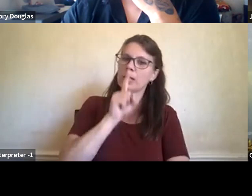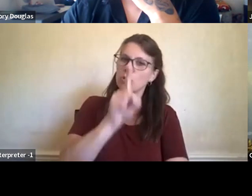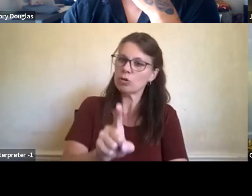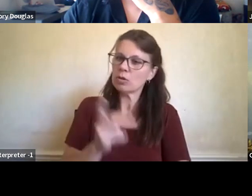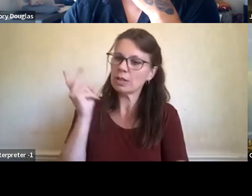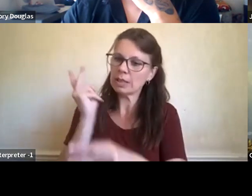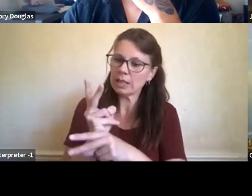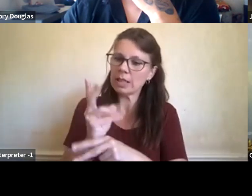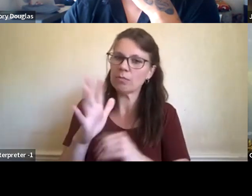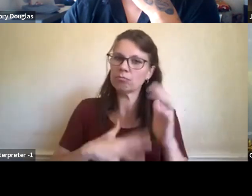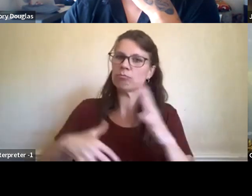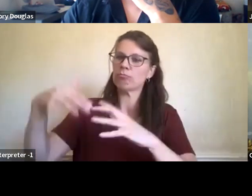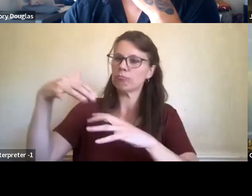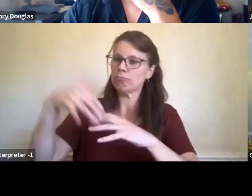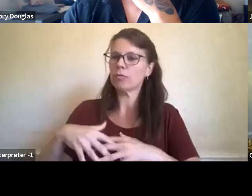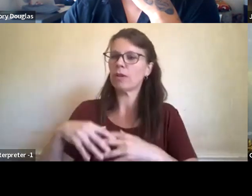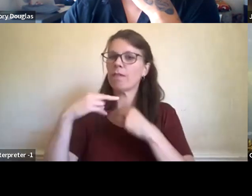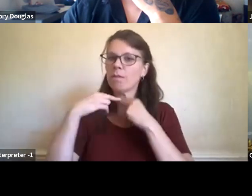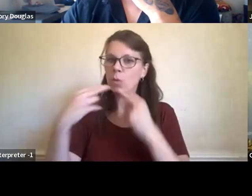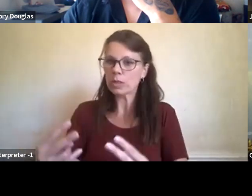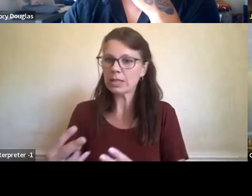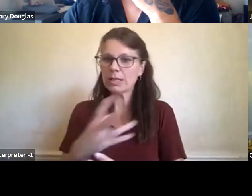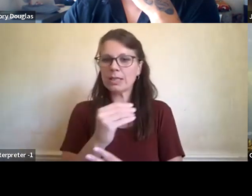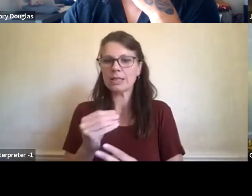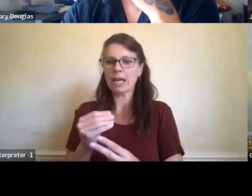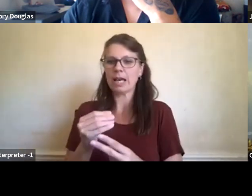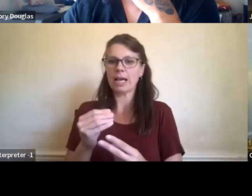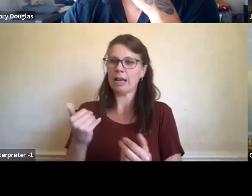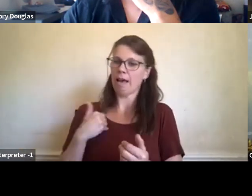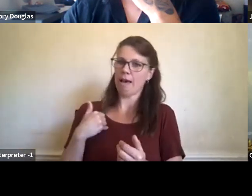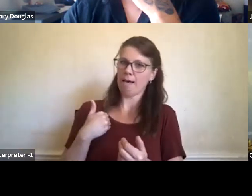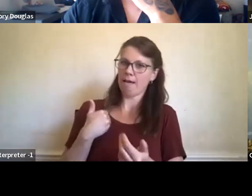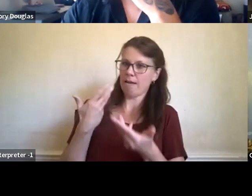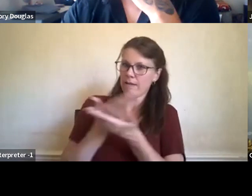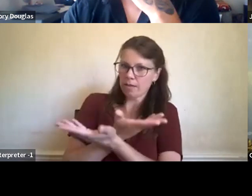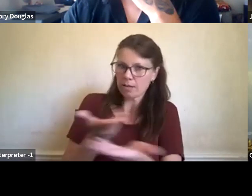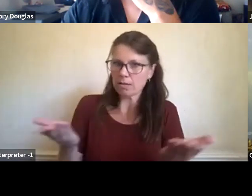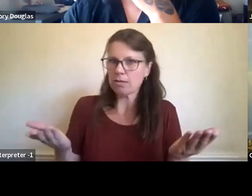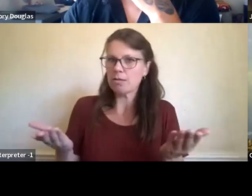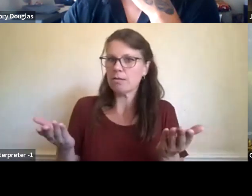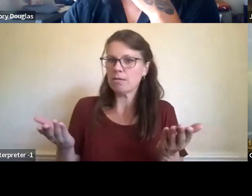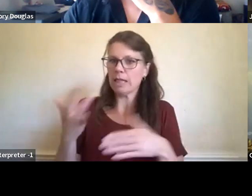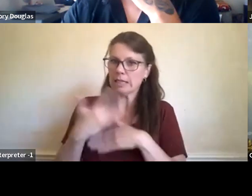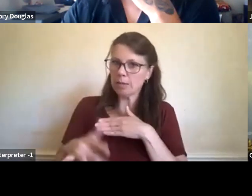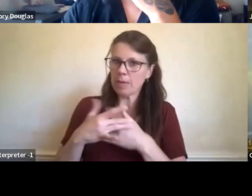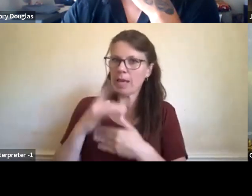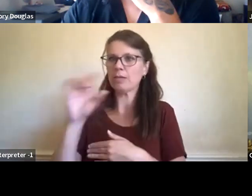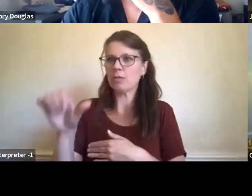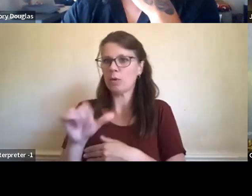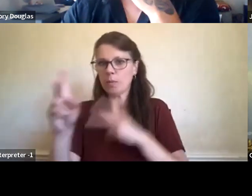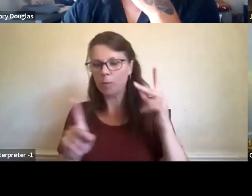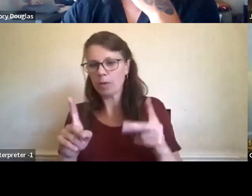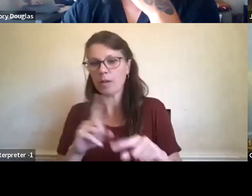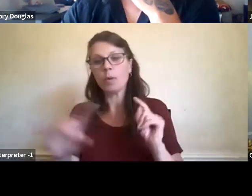create space for that indigenous voice to have its, uh, meaningful place in society. But we also have to